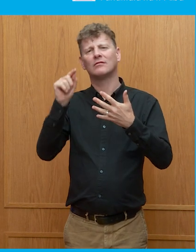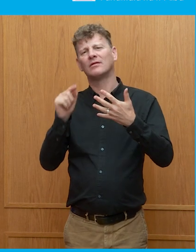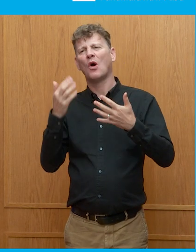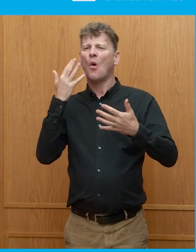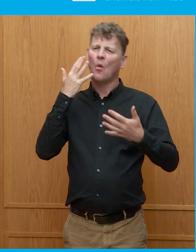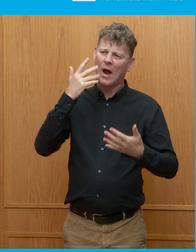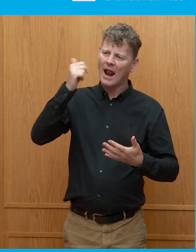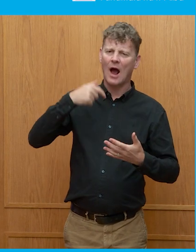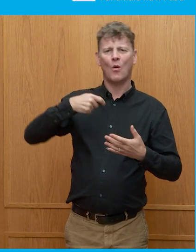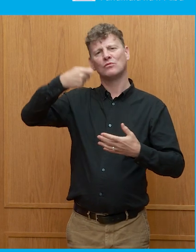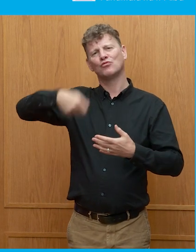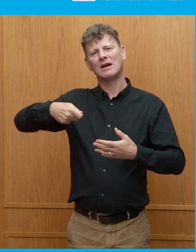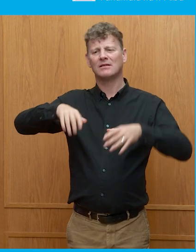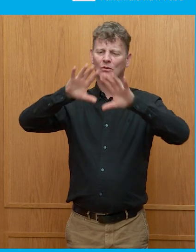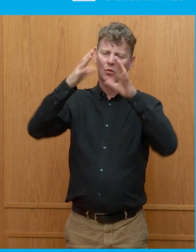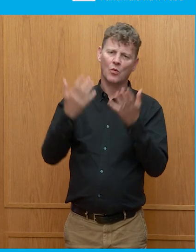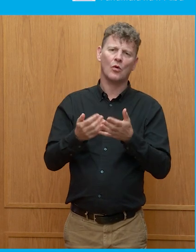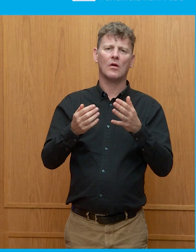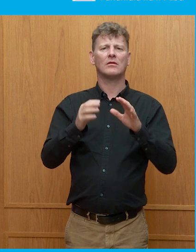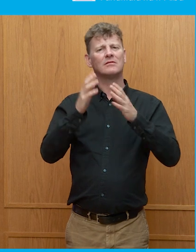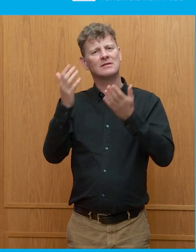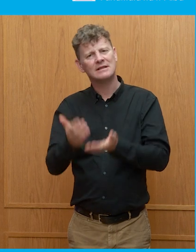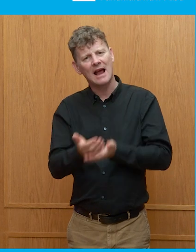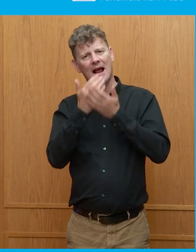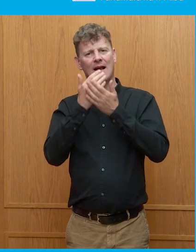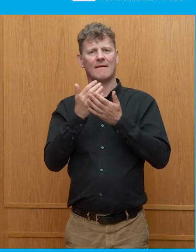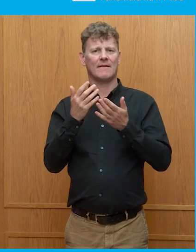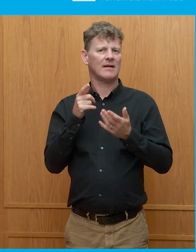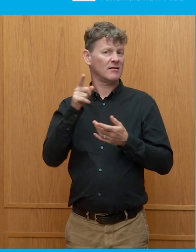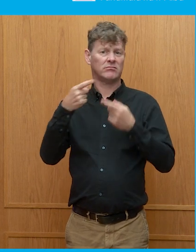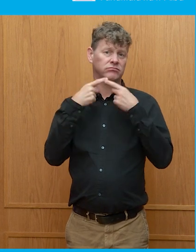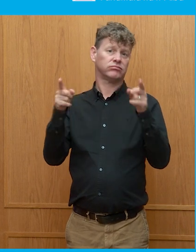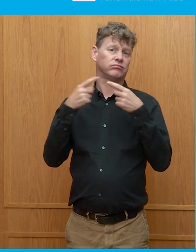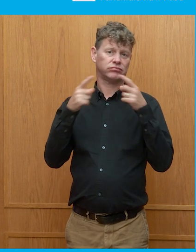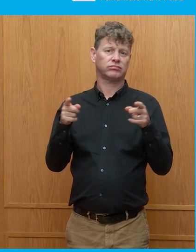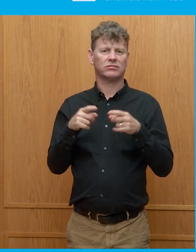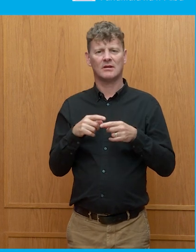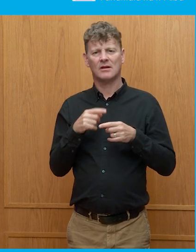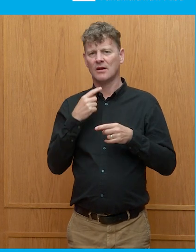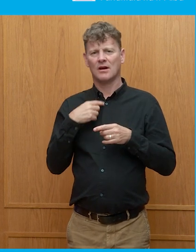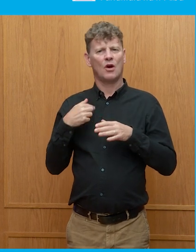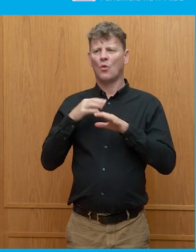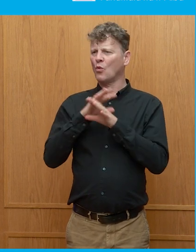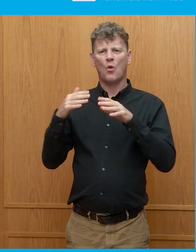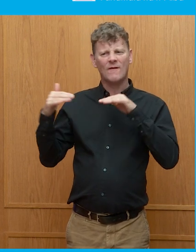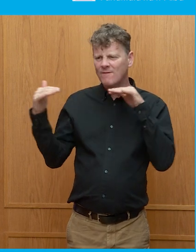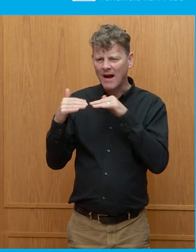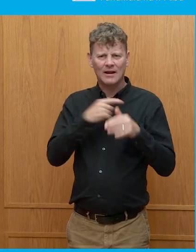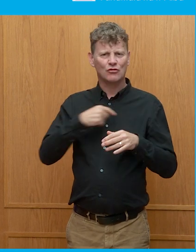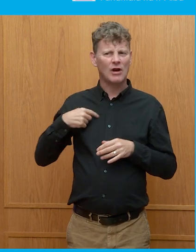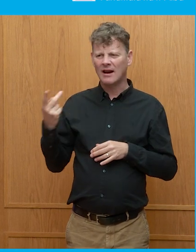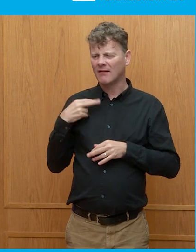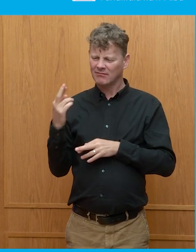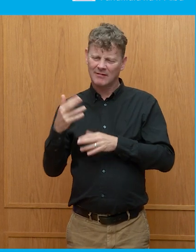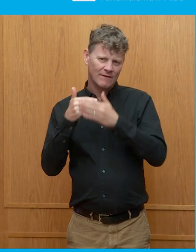president, the world was a much safer place than it is now. Right, we weren't fighting with China because we were friends, Putin and I were